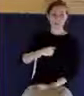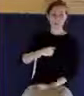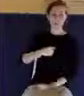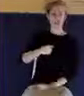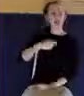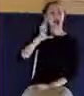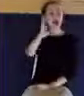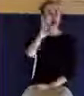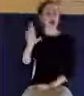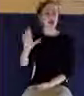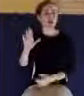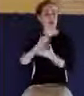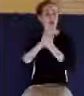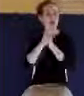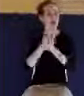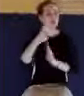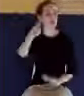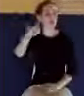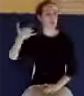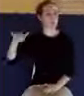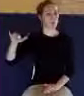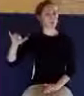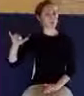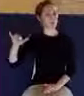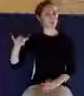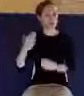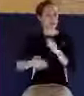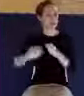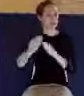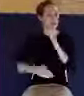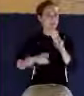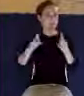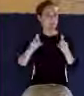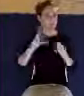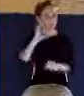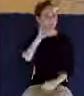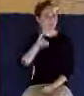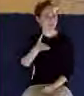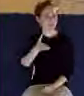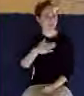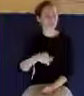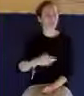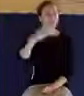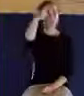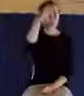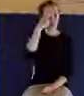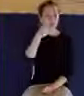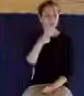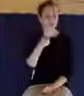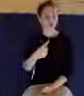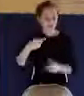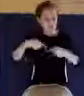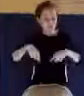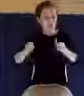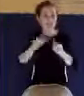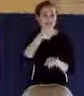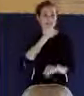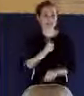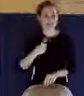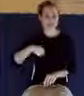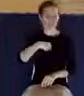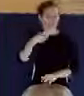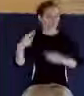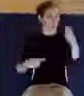of strengthening our faith. Romans says we rejoice in our sufferings, knowing that suffering